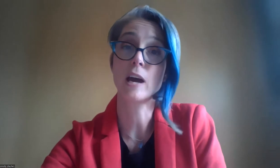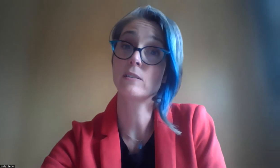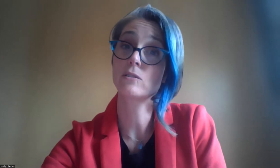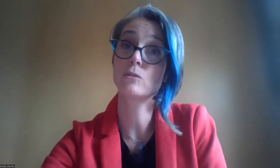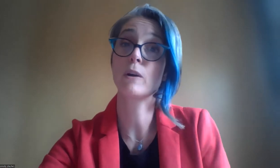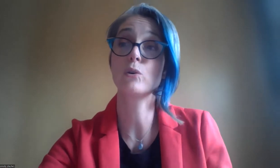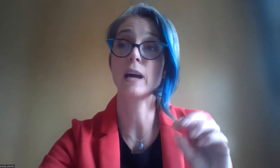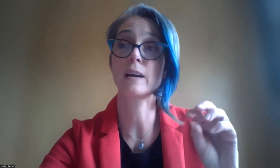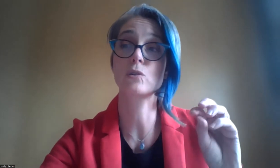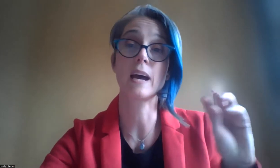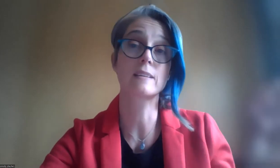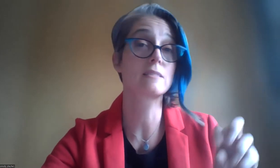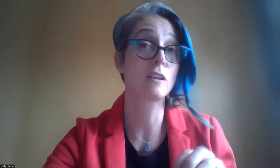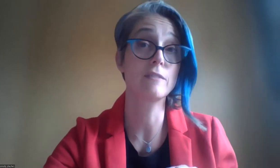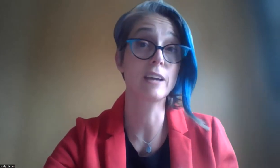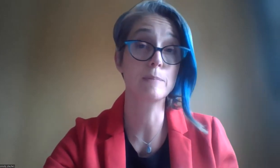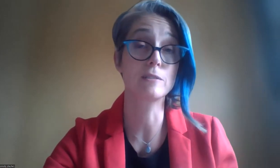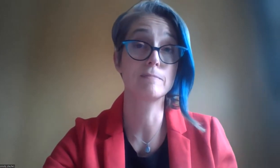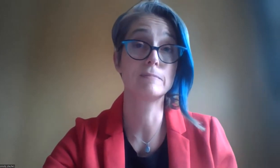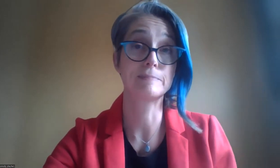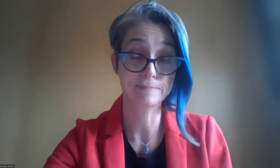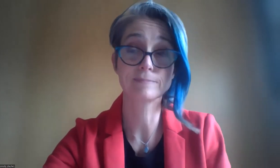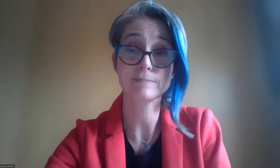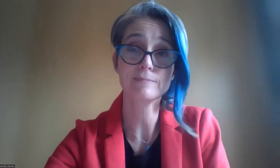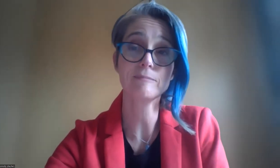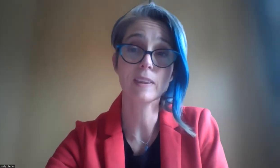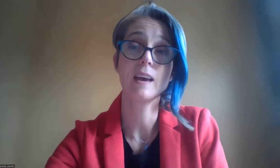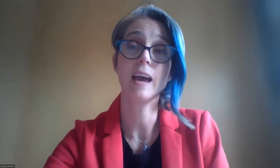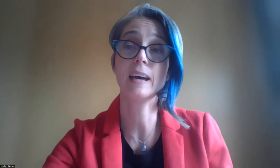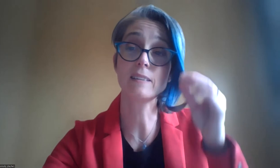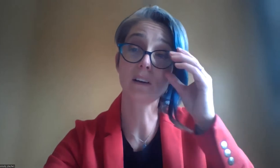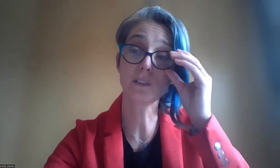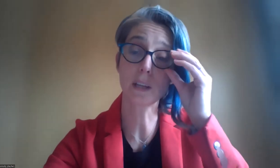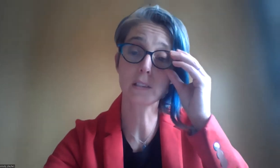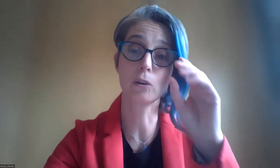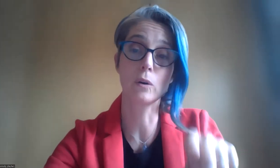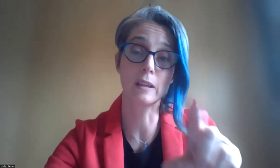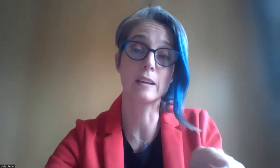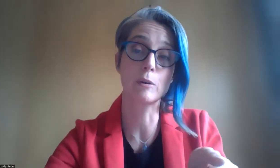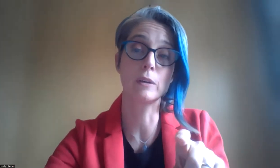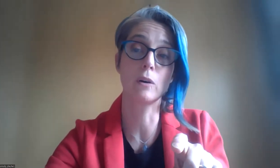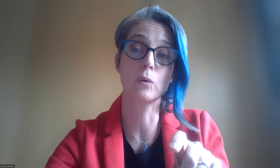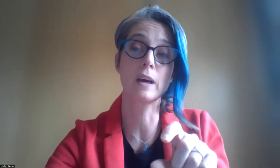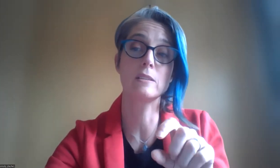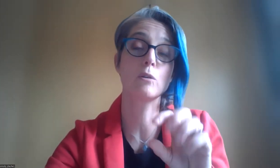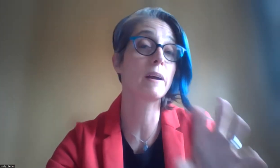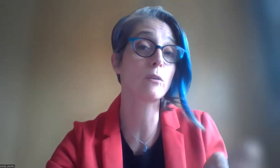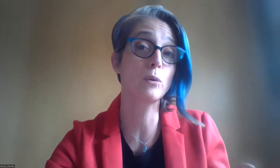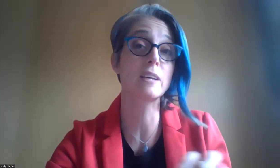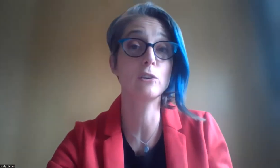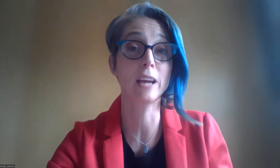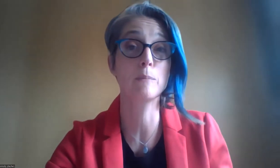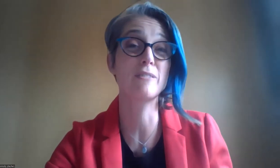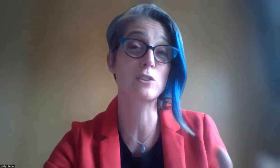the chat to where you could actually access the live captions and I'd also like to know and let everyone know that your